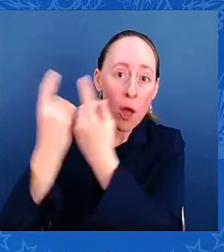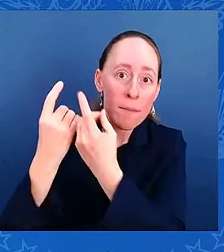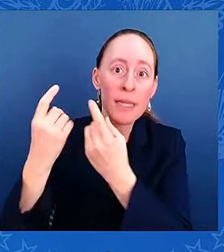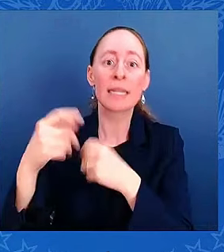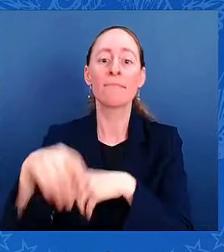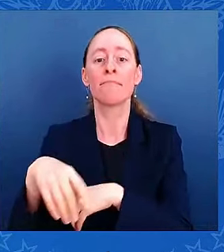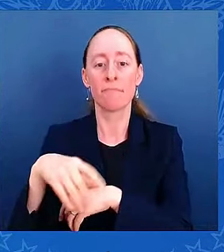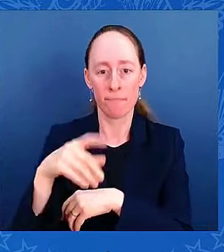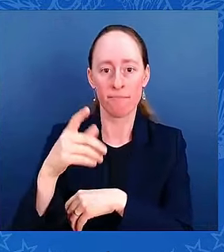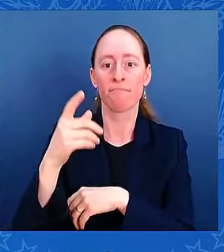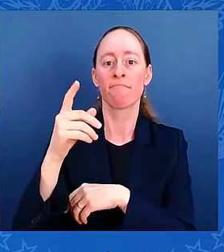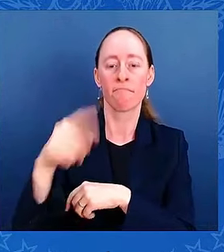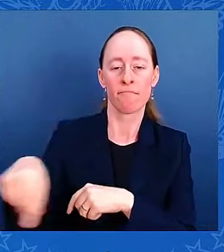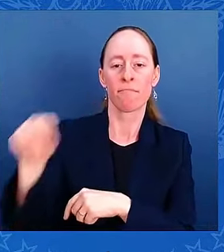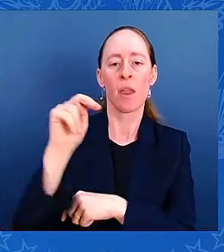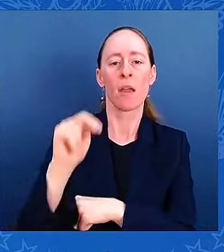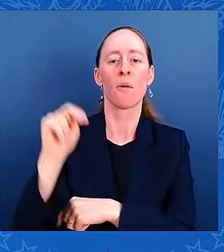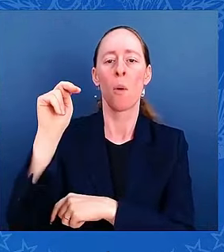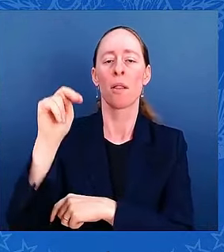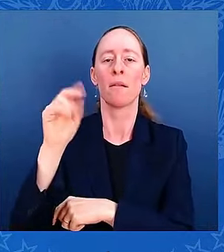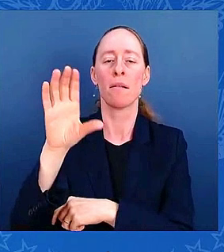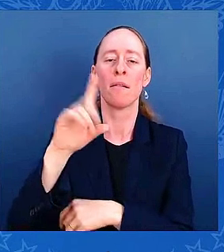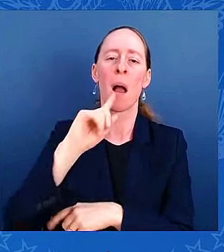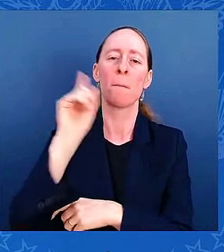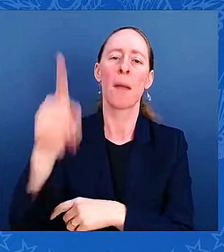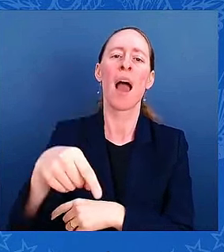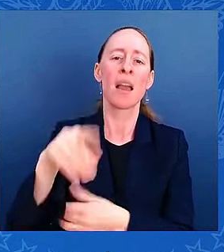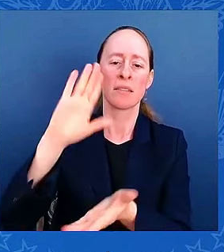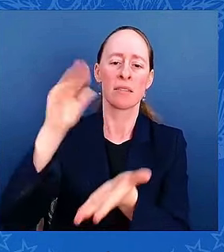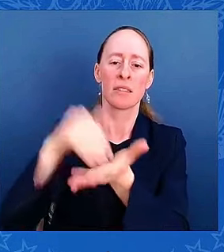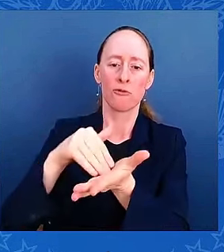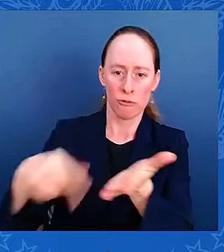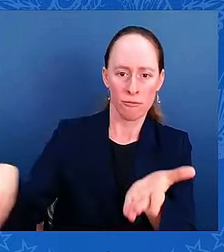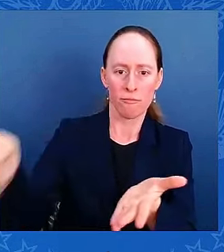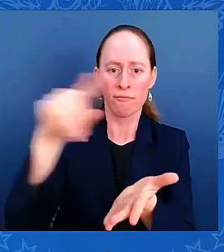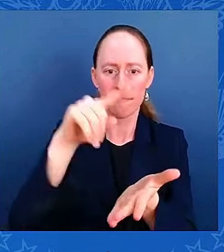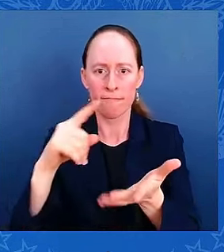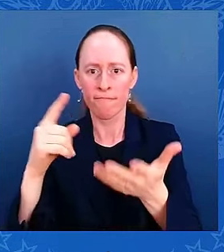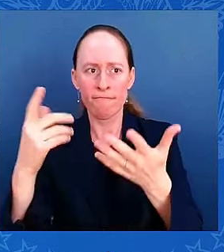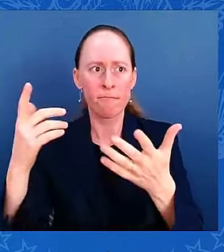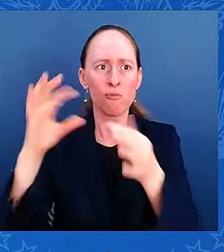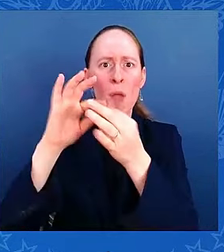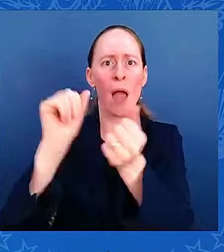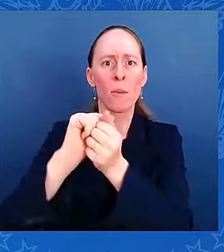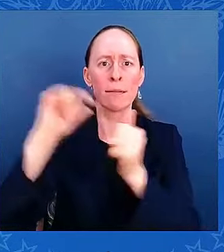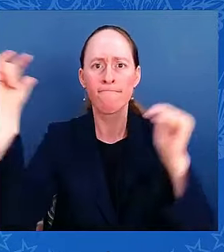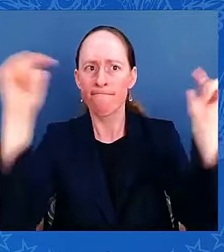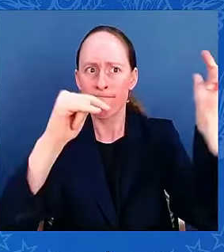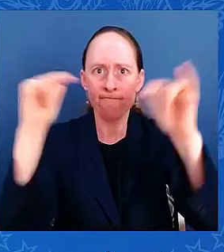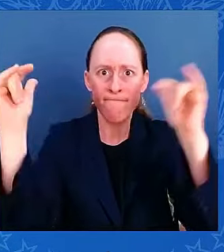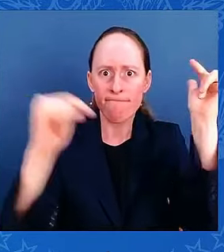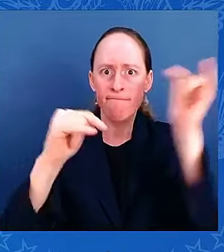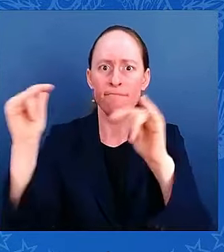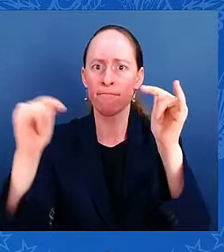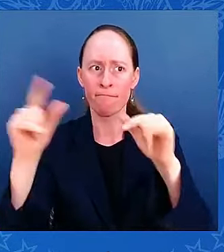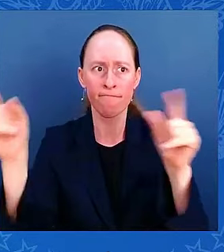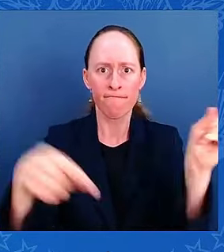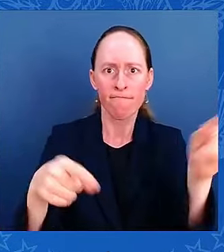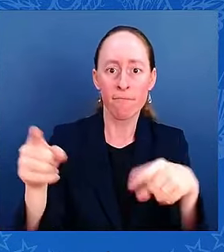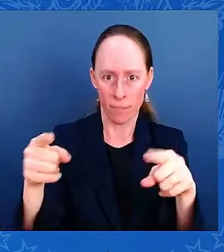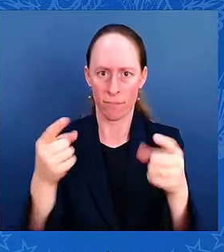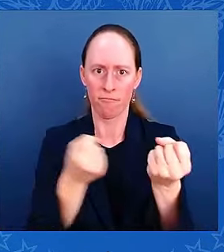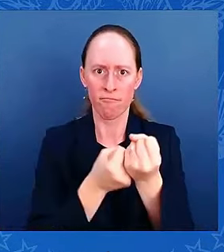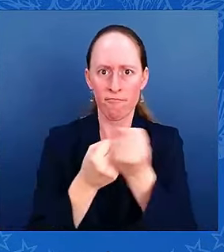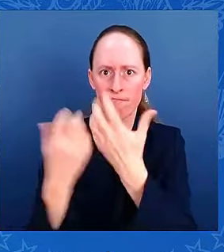to civilian authorities. And that apparently is going very well. As well as from the Coast Guard and from FEMA, we've